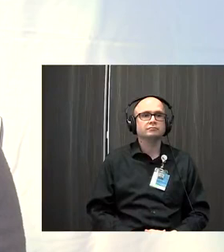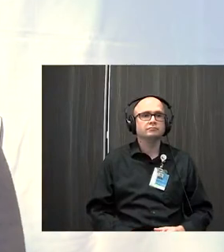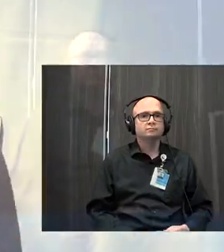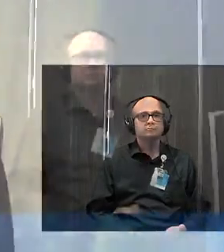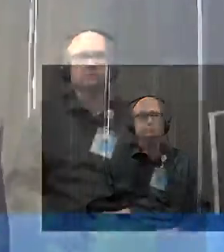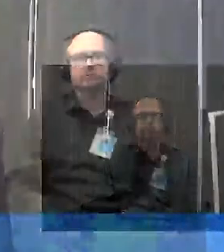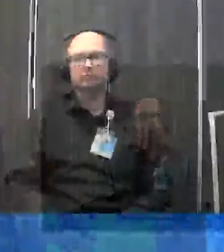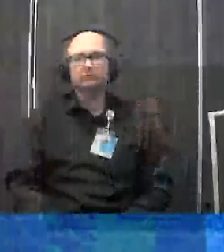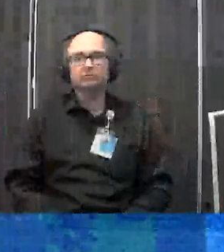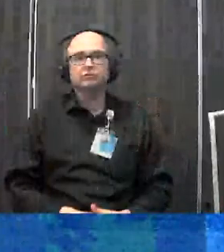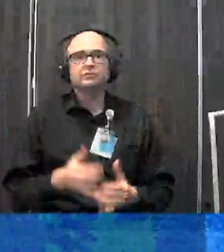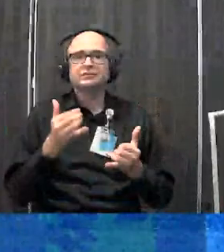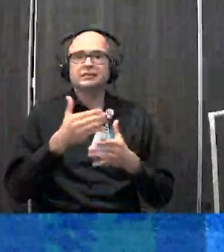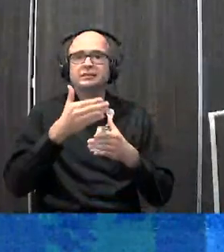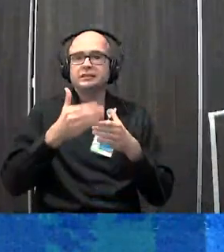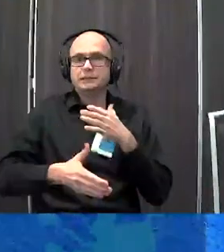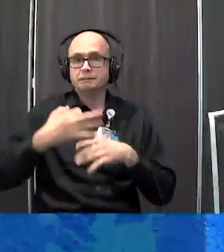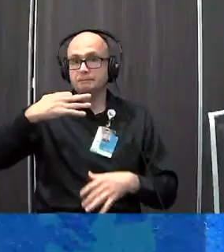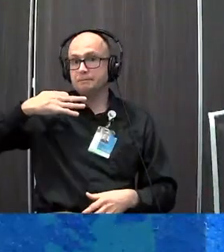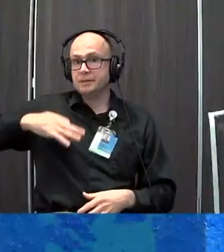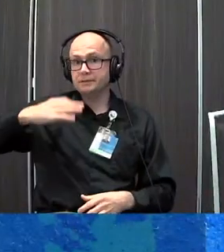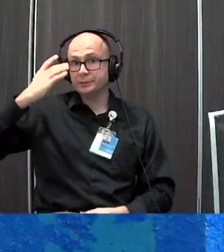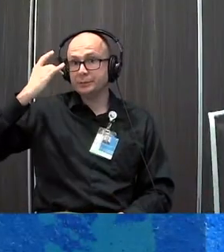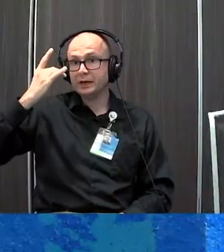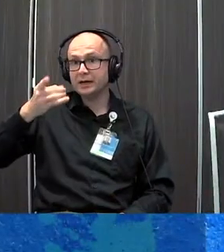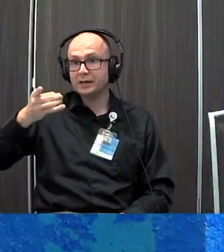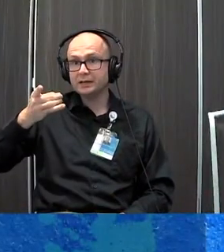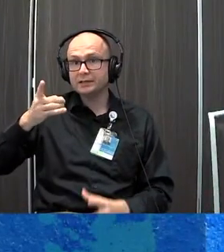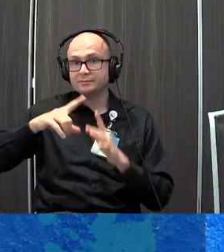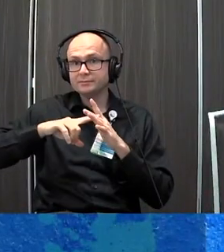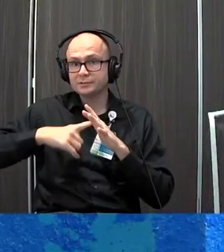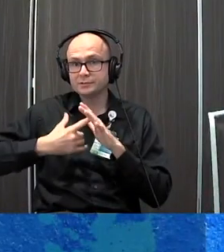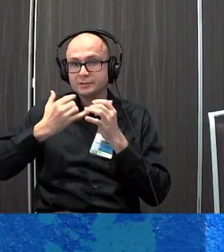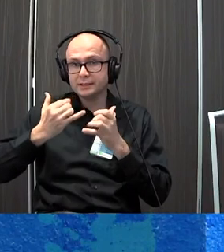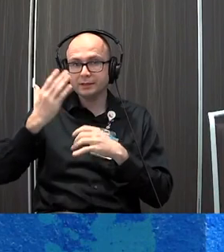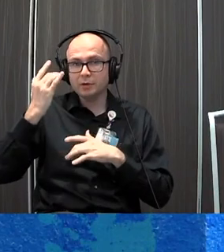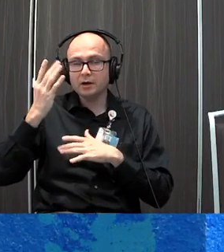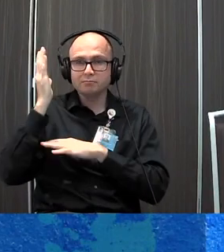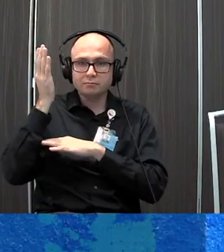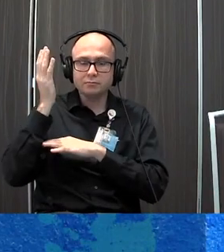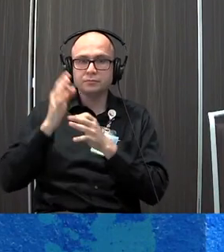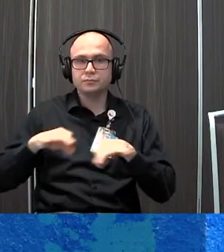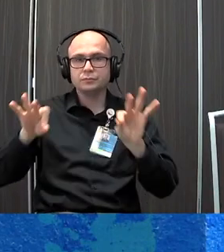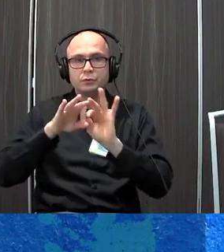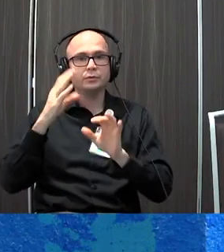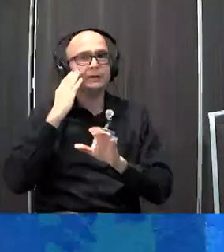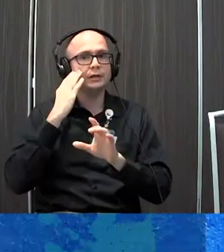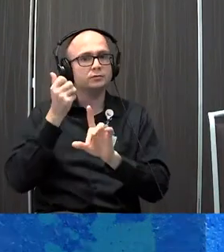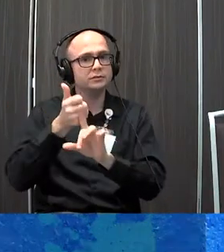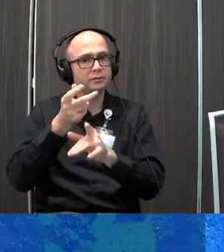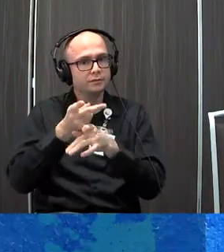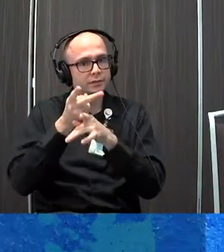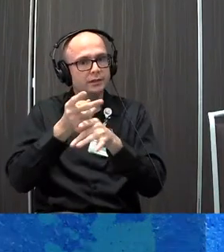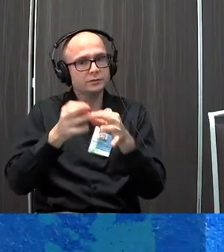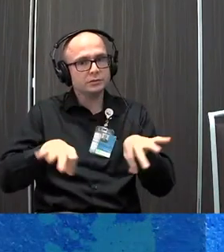So we'll end a little bit on kind of the benefits. Why would we bring this today? Why is it important? We know self-care is important. We know